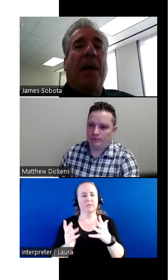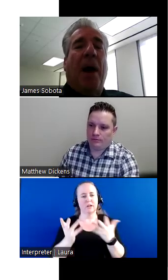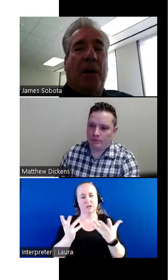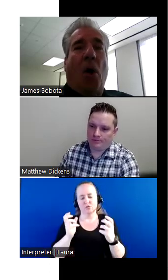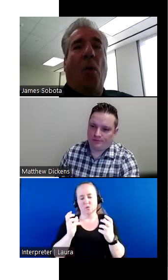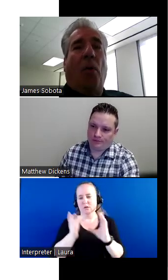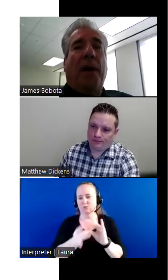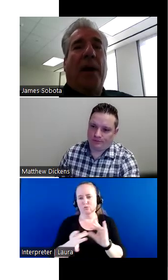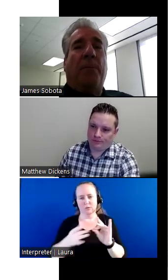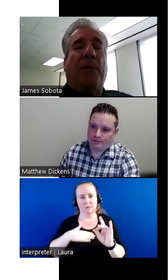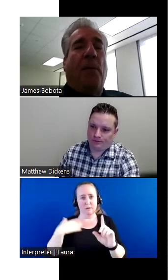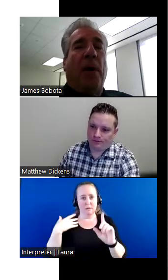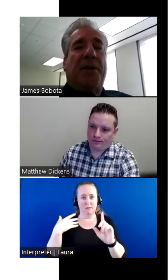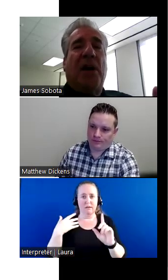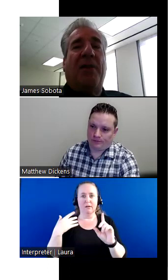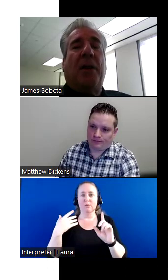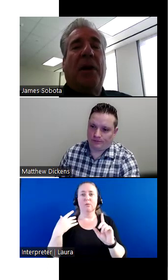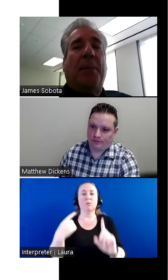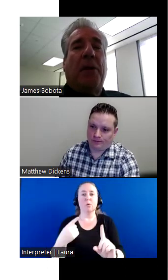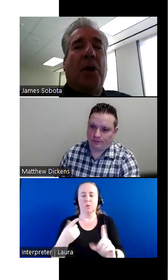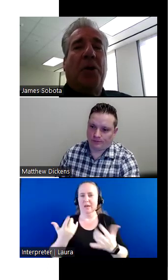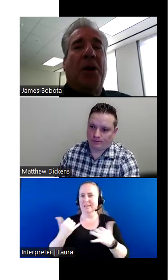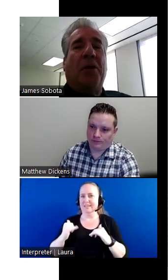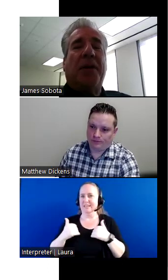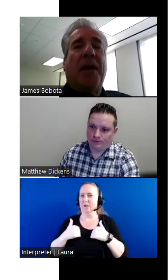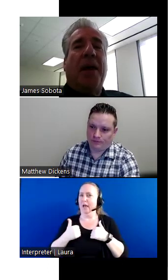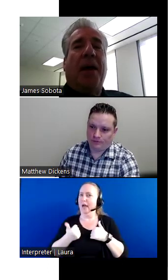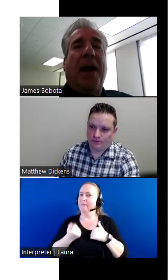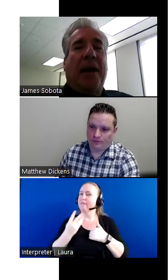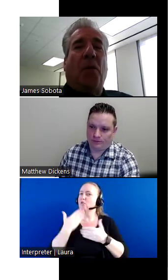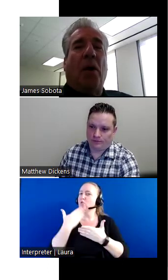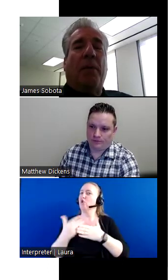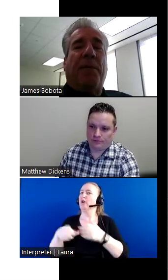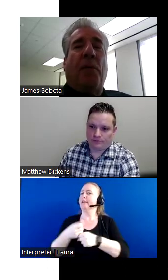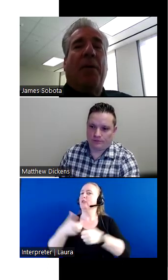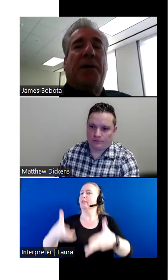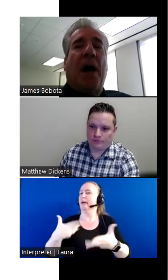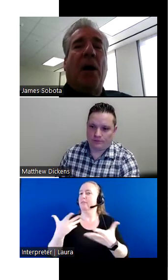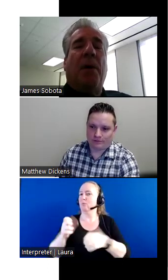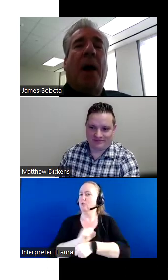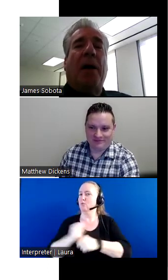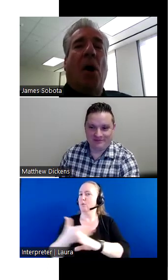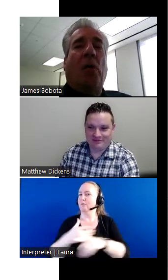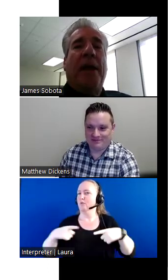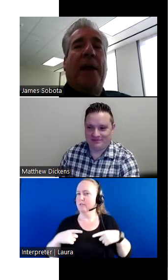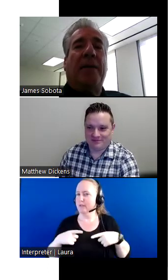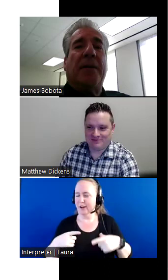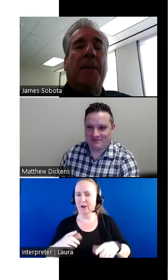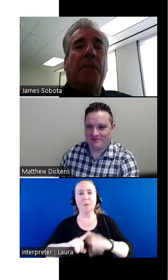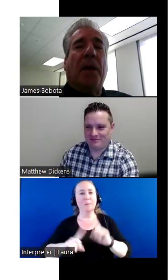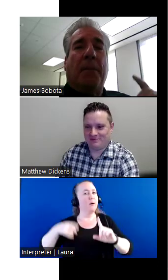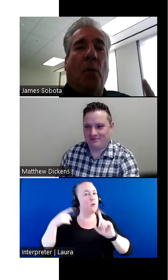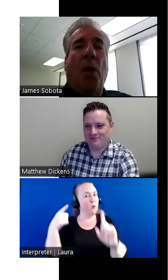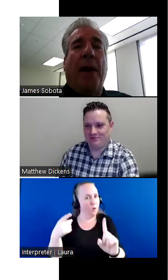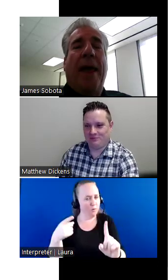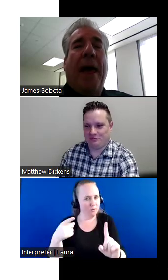um, my gold, uh, before I still have another couple of good years, uh, I'd like to work before I retire, but my goal is